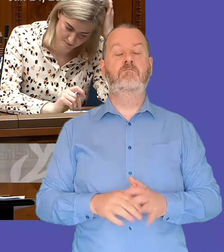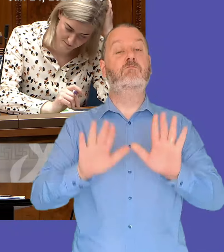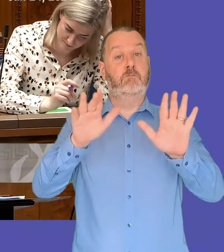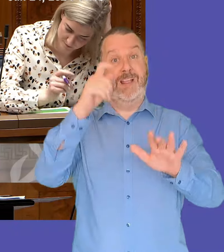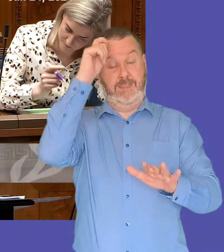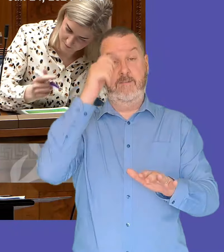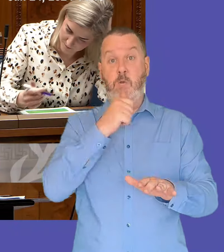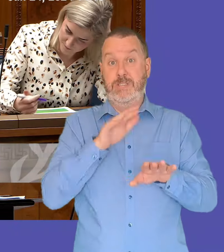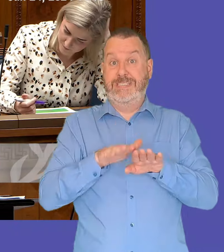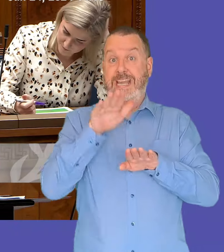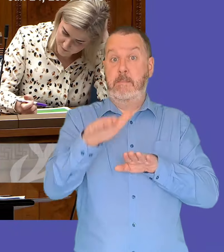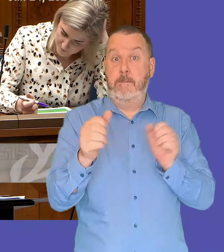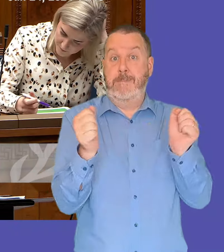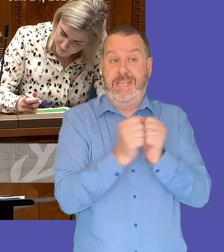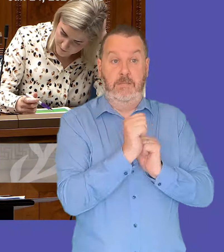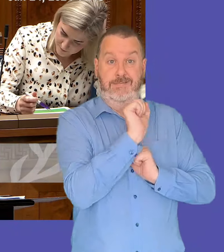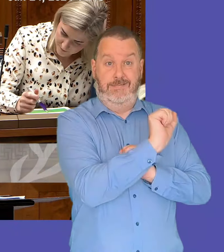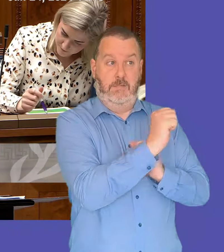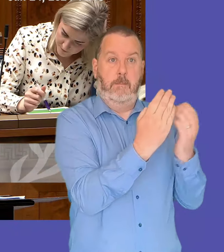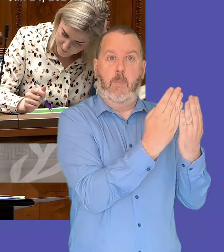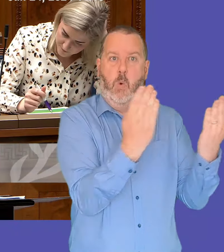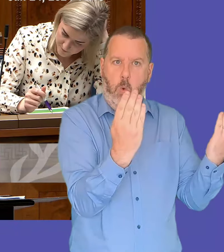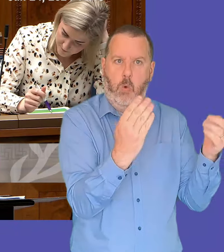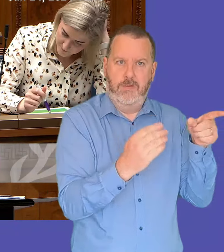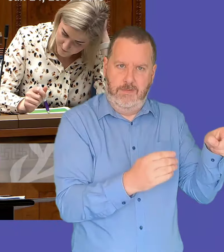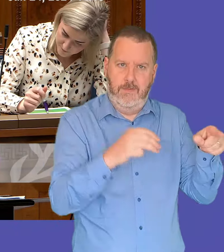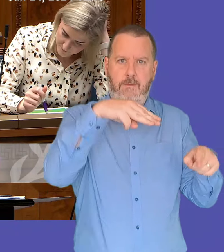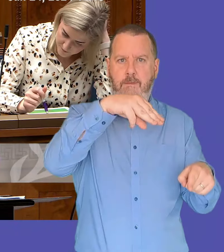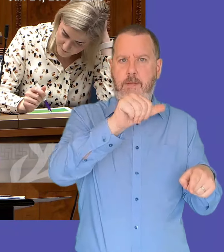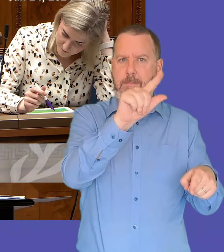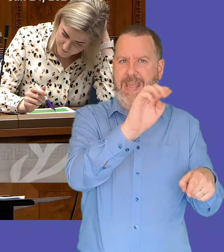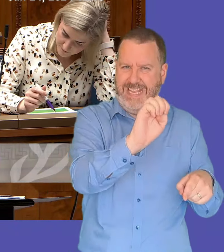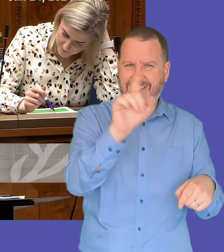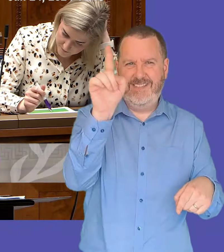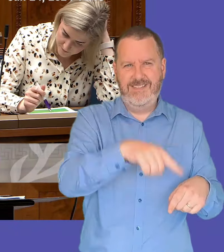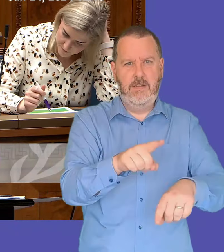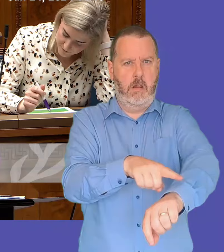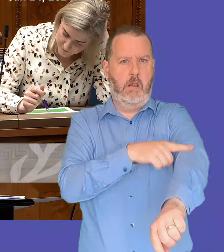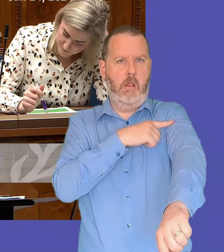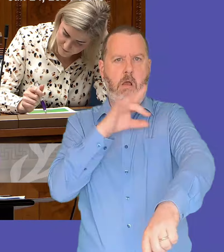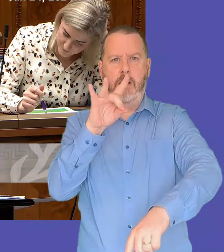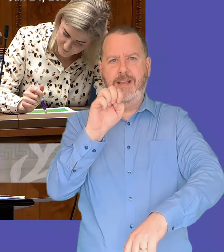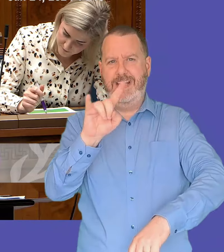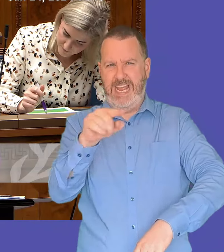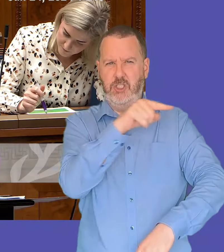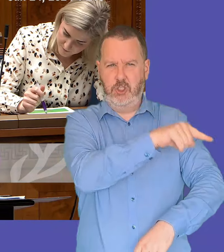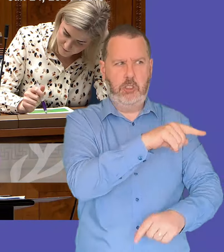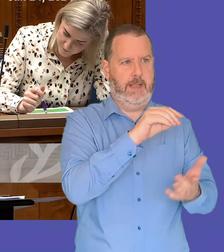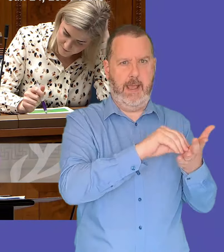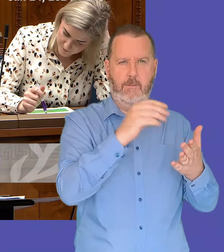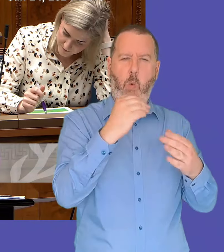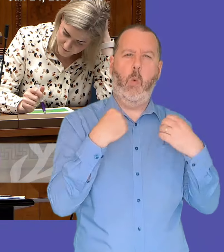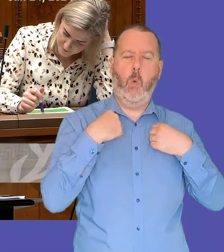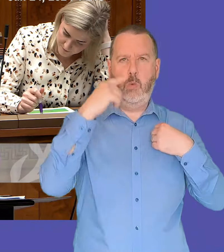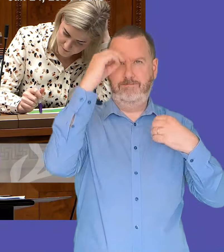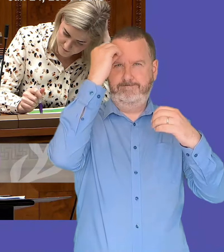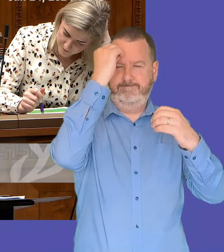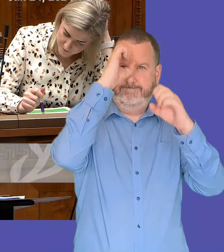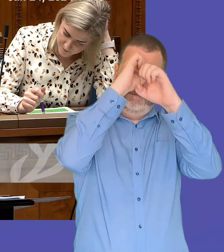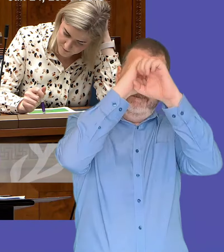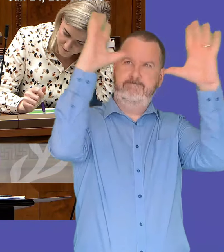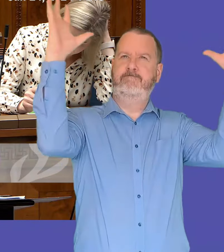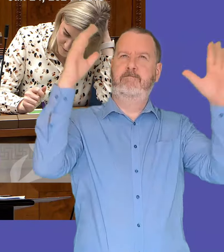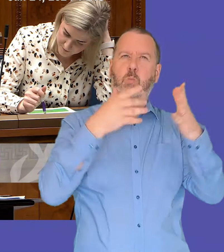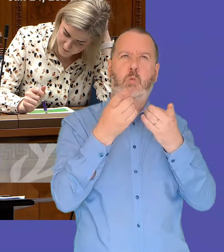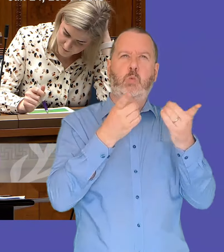think that's our first step they perhaps um have refreshed um thoughts in terms of a roadmap for development of the site and